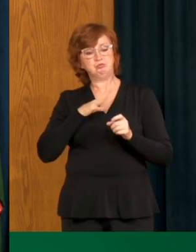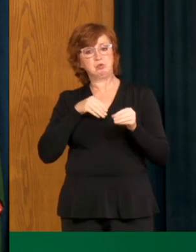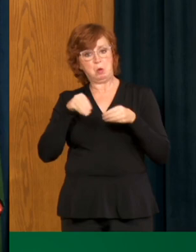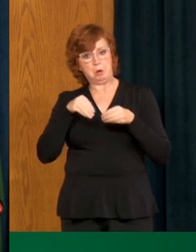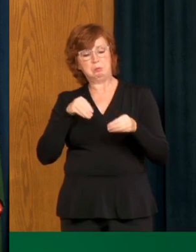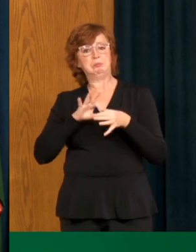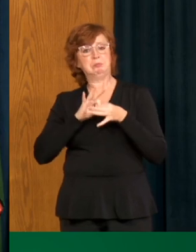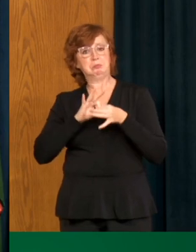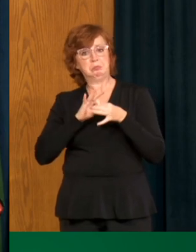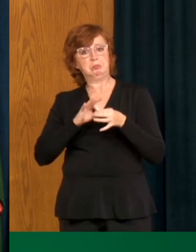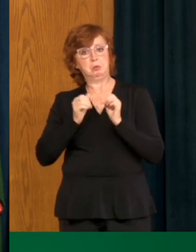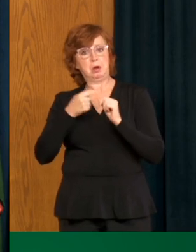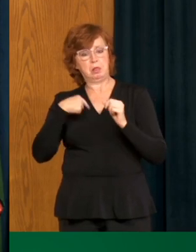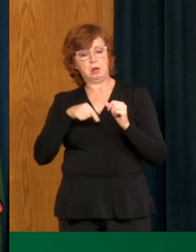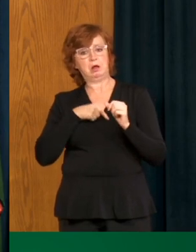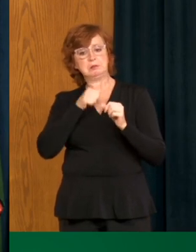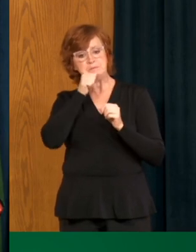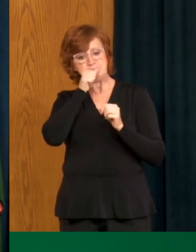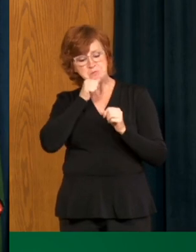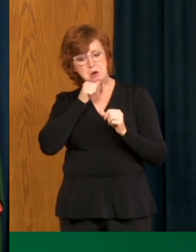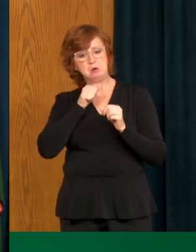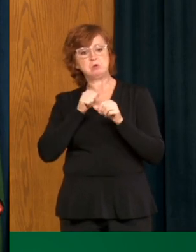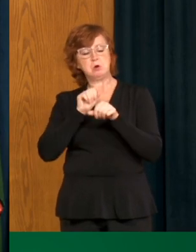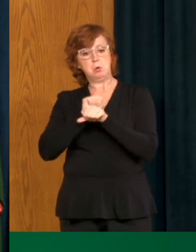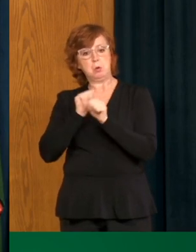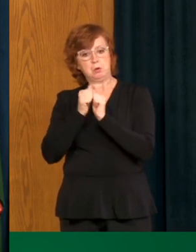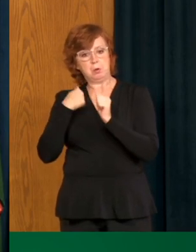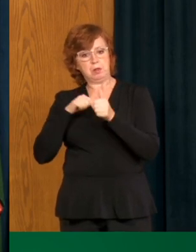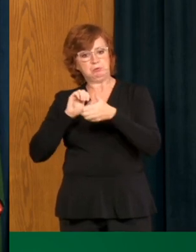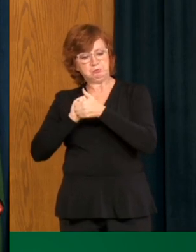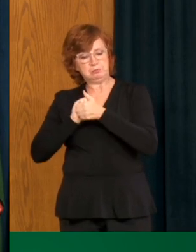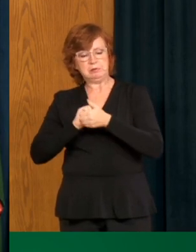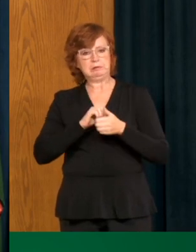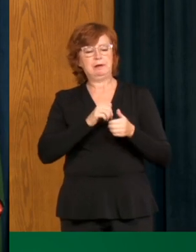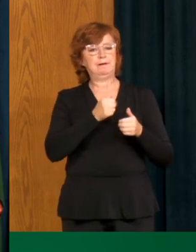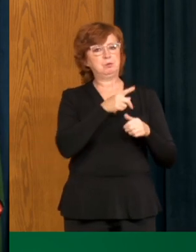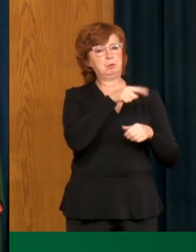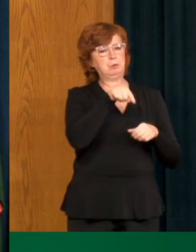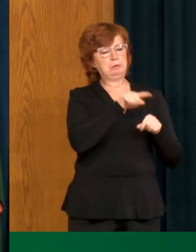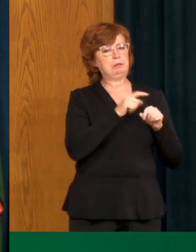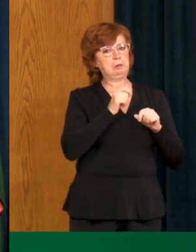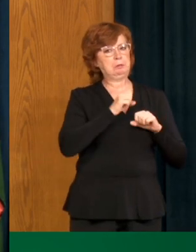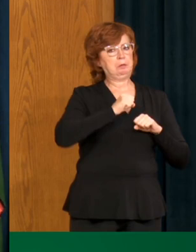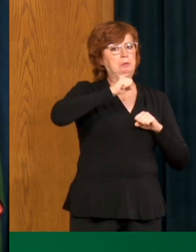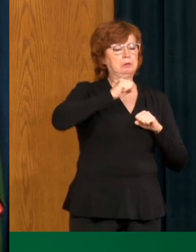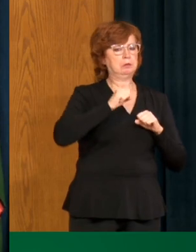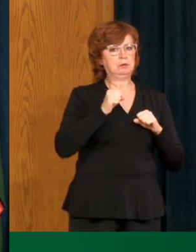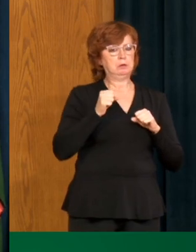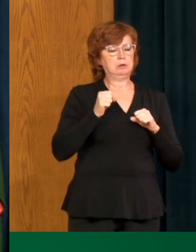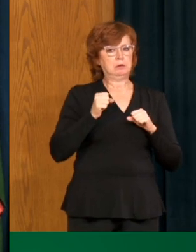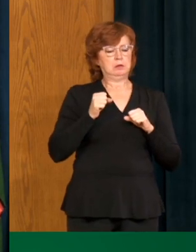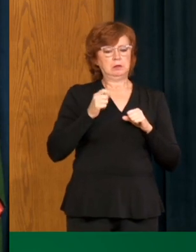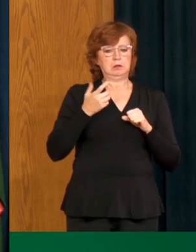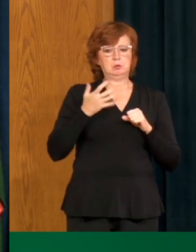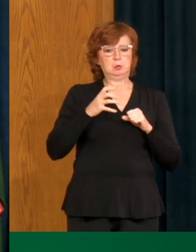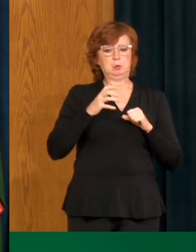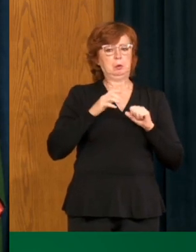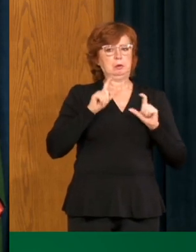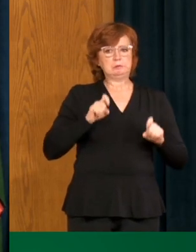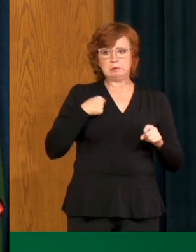quite as cooperative they are somewhat resistant to allowing testing some are telling us that they are